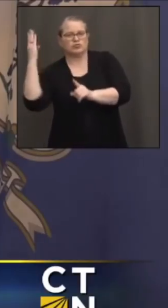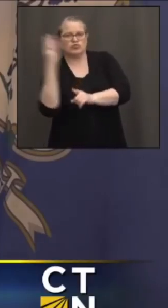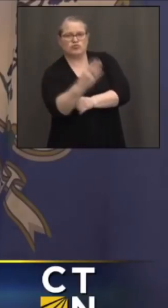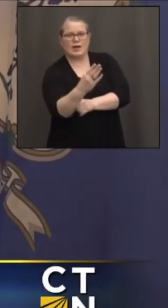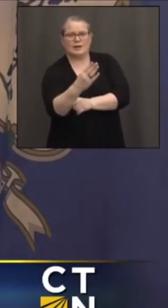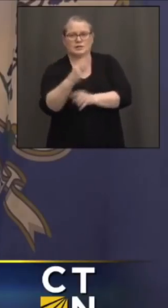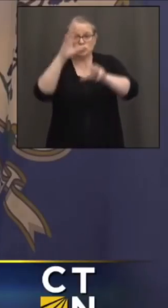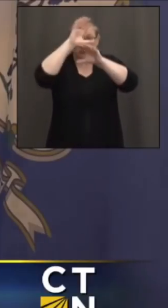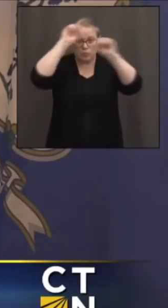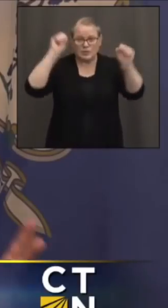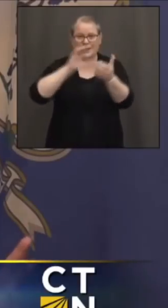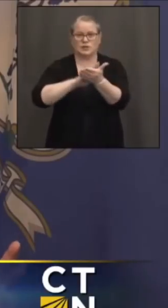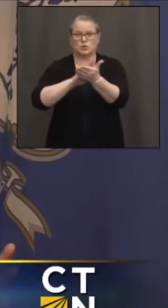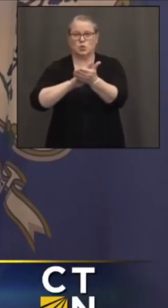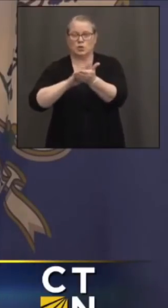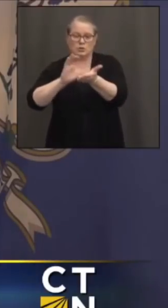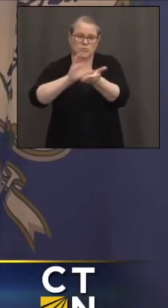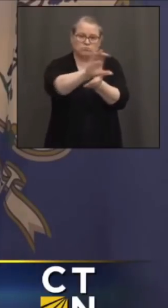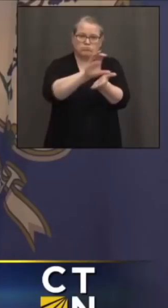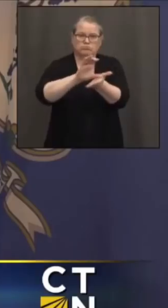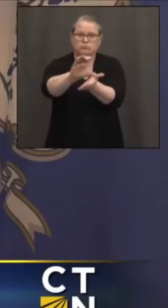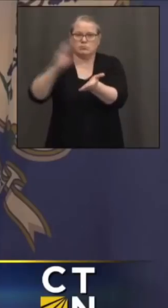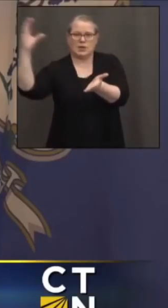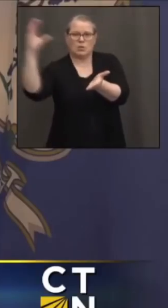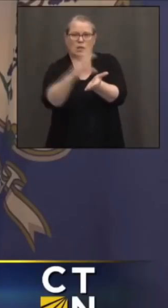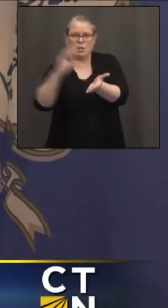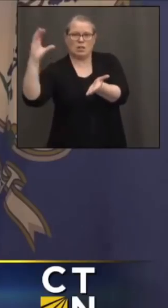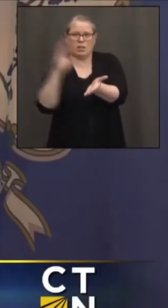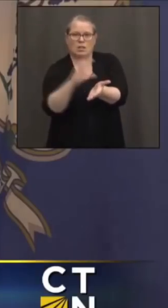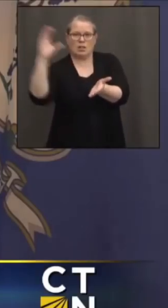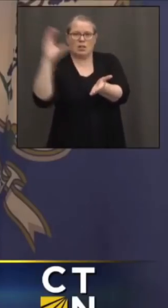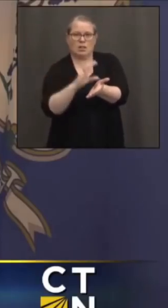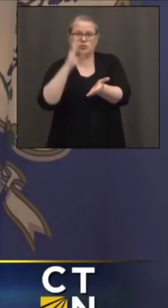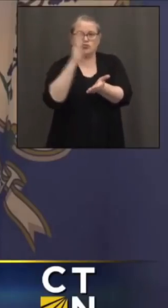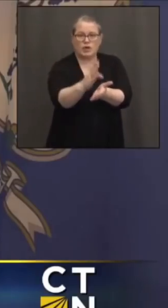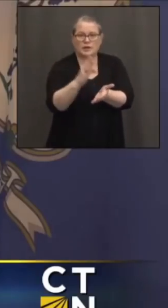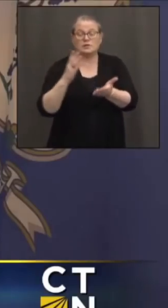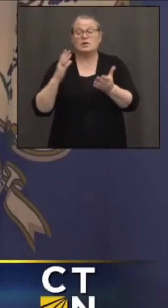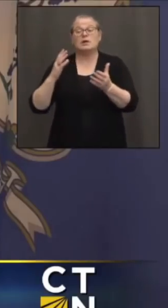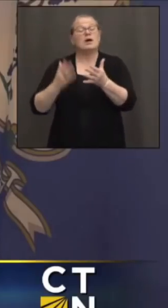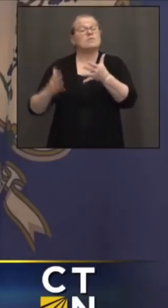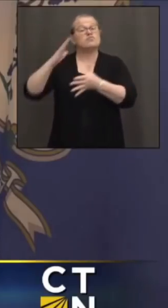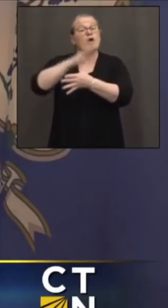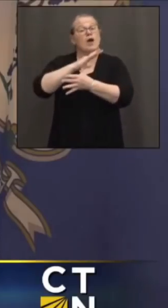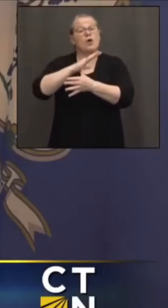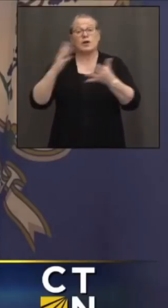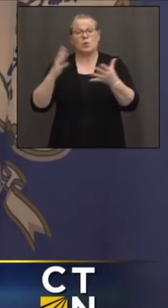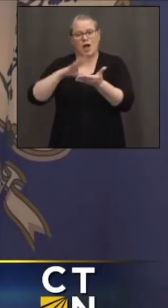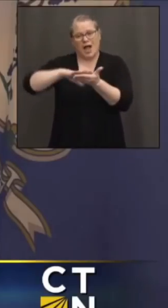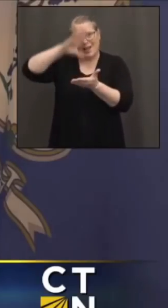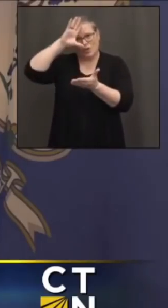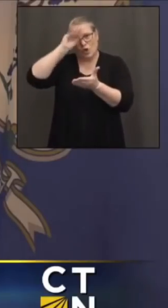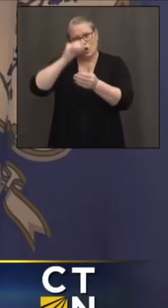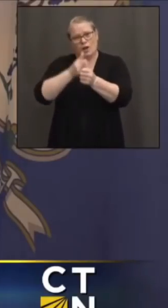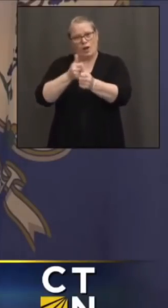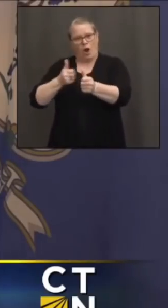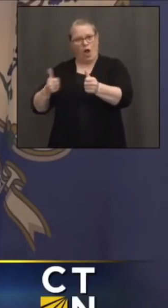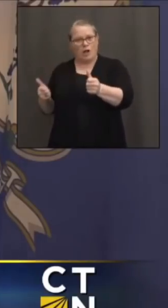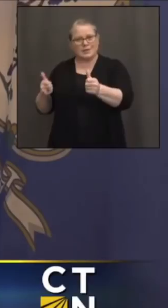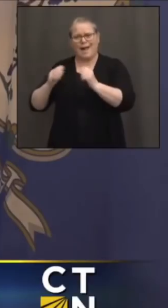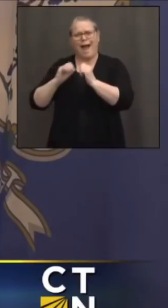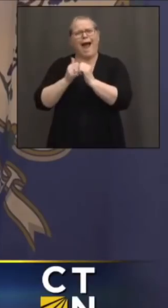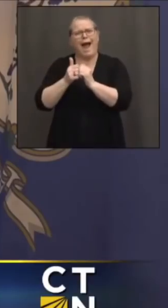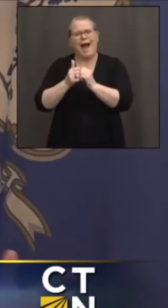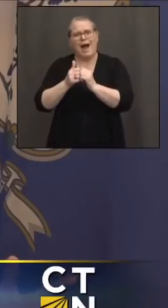I think priority number one is guidance is learning loss. How do we get these kids back up to speed? So, as I've said